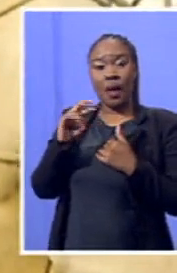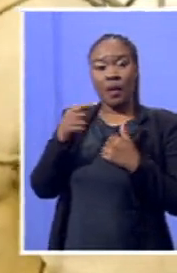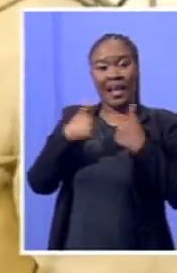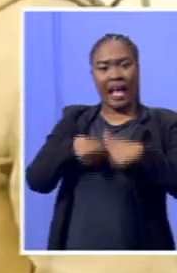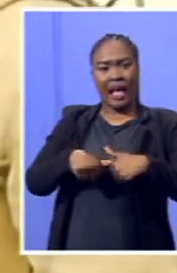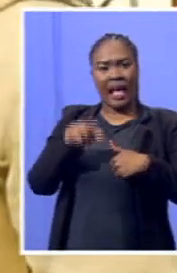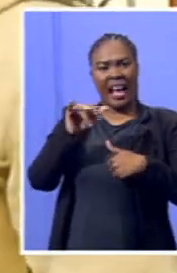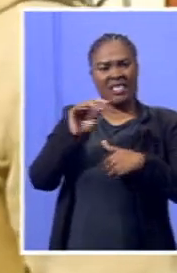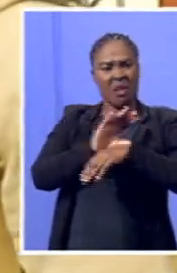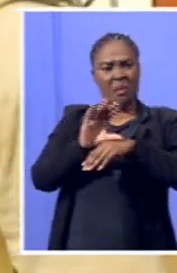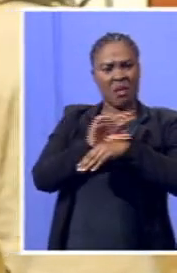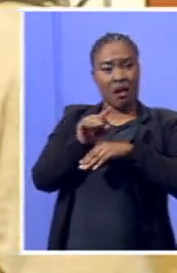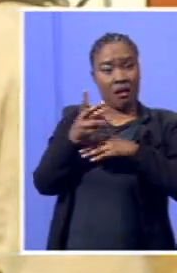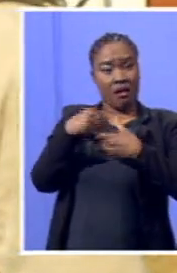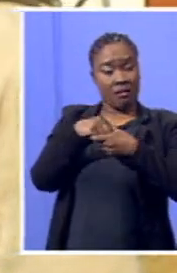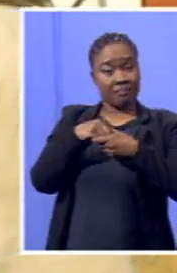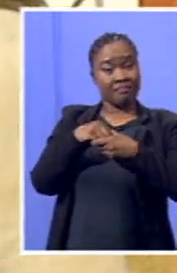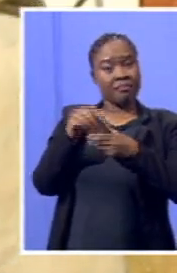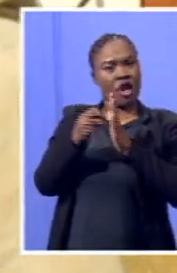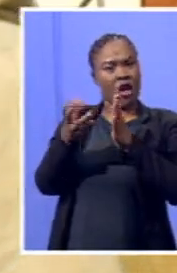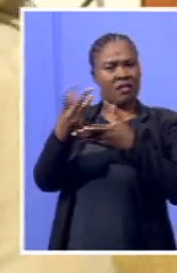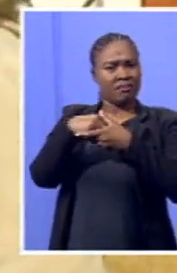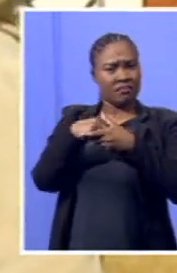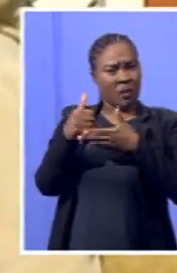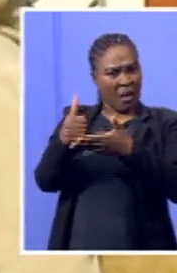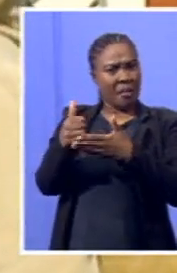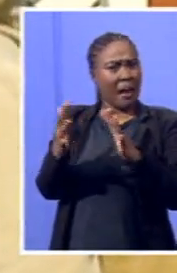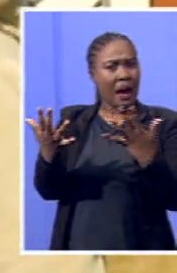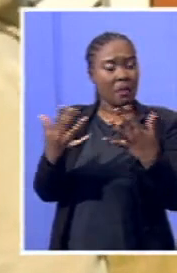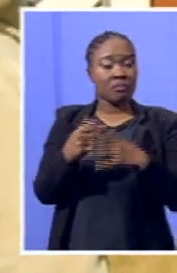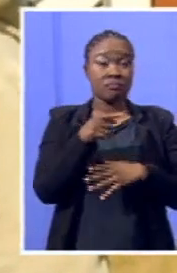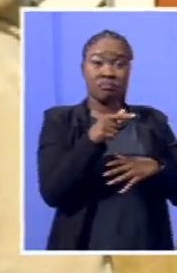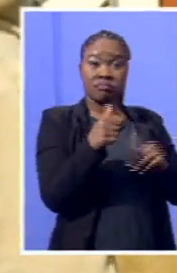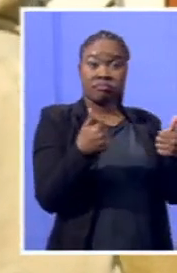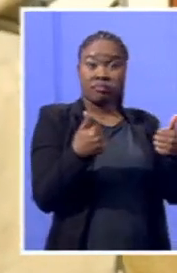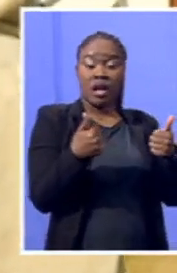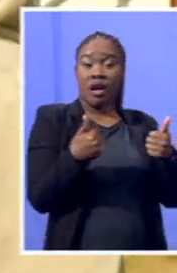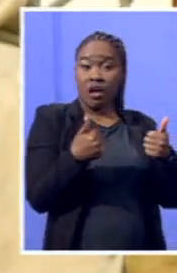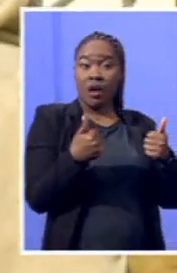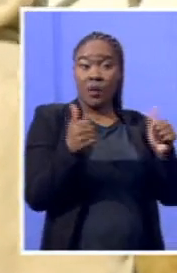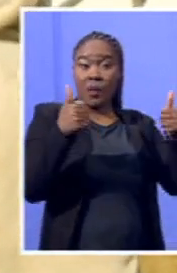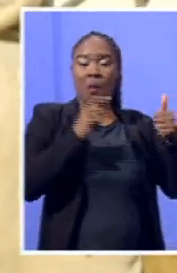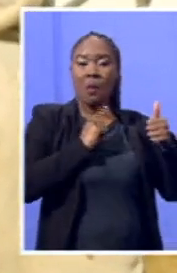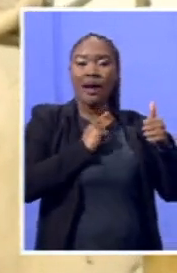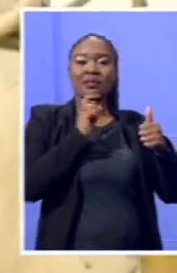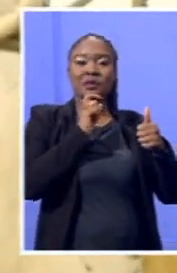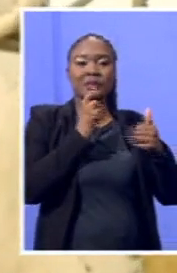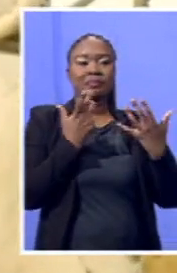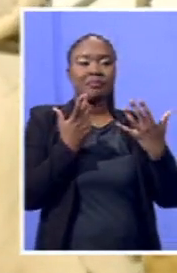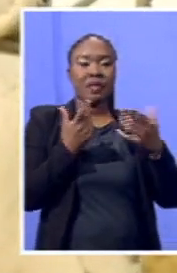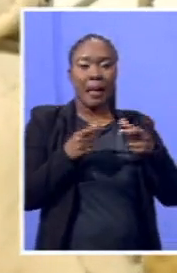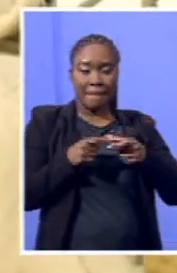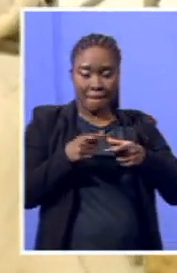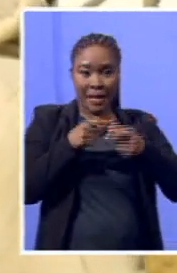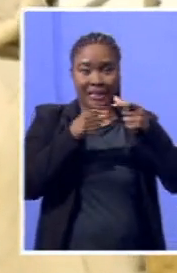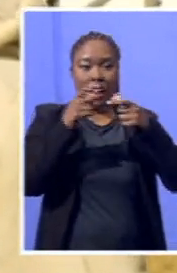good game and challenging the mind to think. You use a puzzle and cell phone. Remember, cell